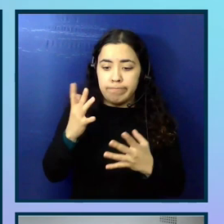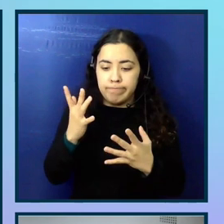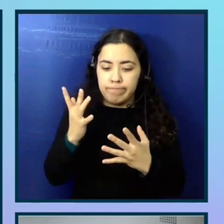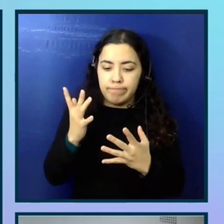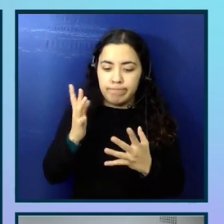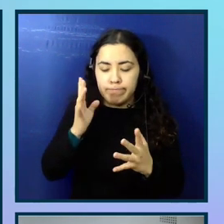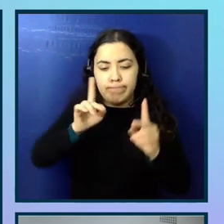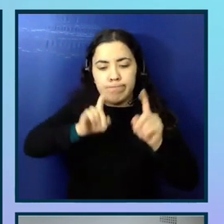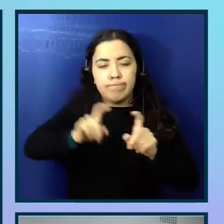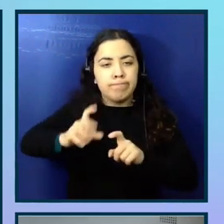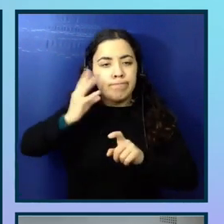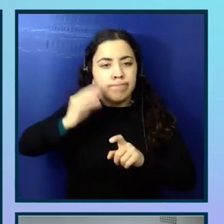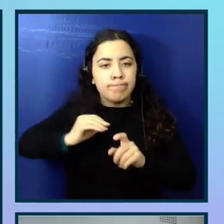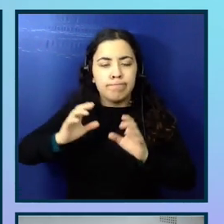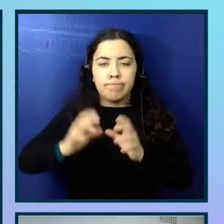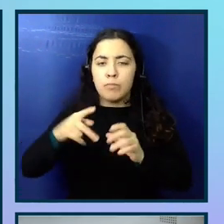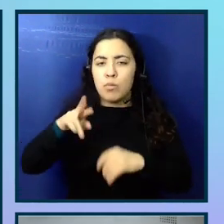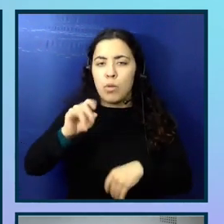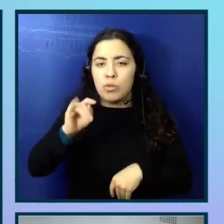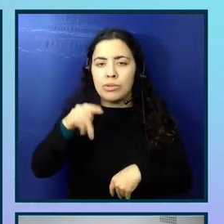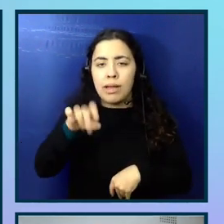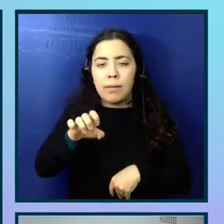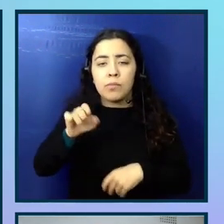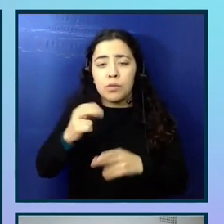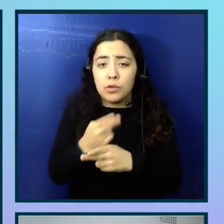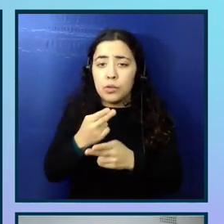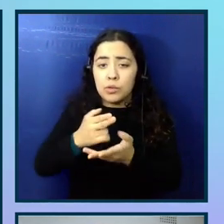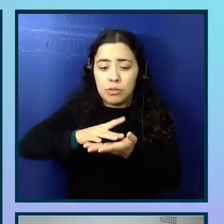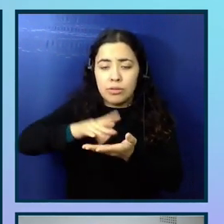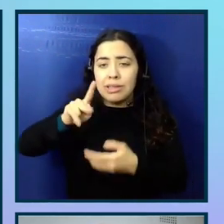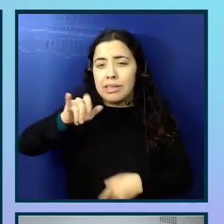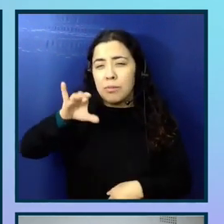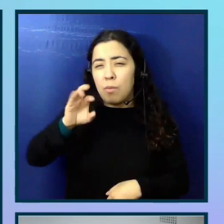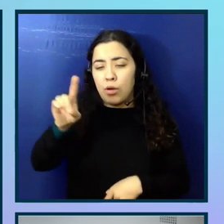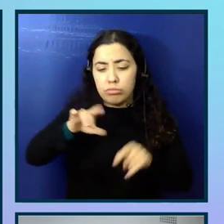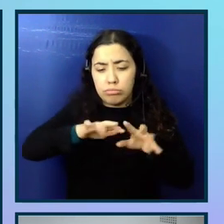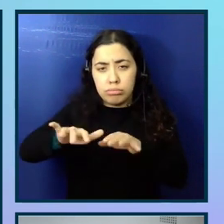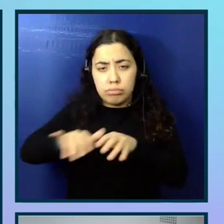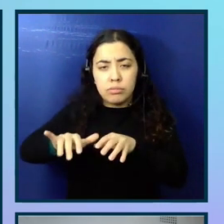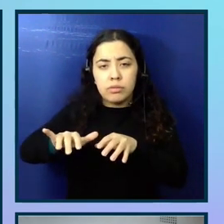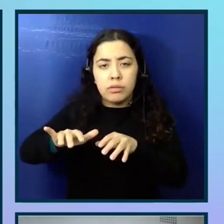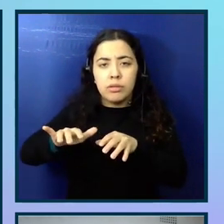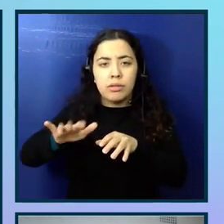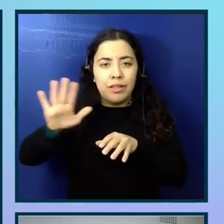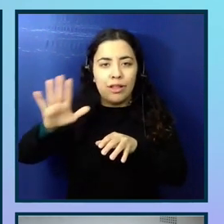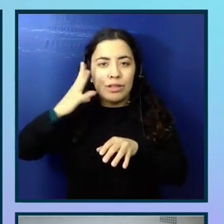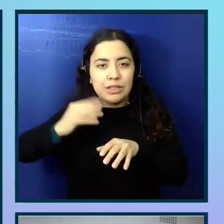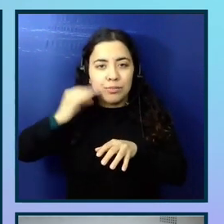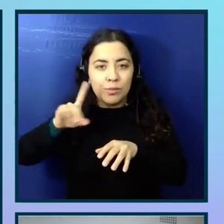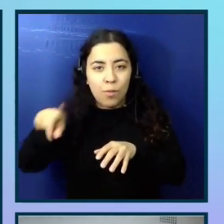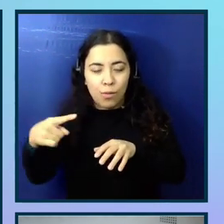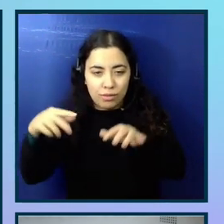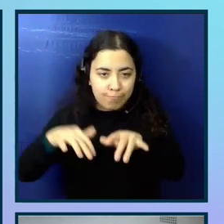experience. So like users who may use keyboard only and visual as well. So zoom text and